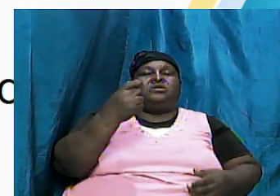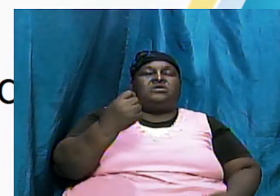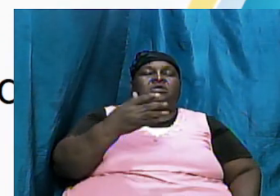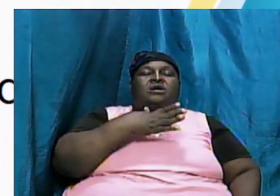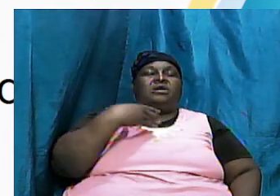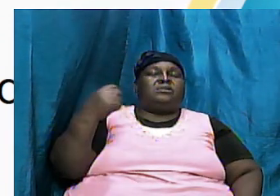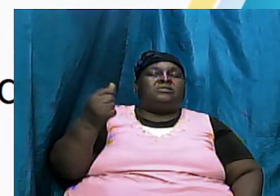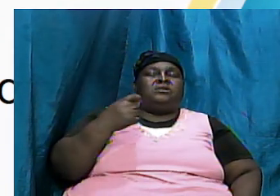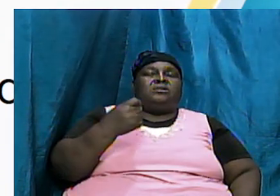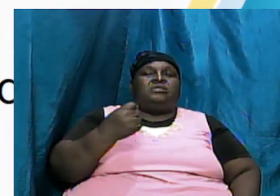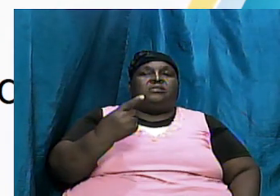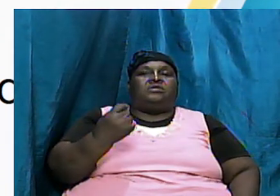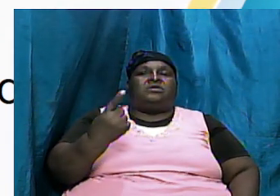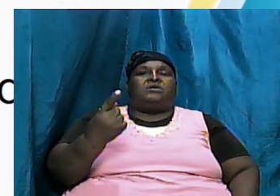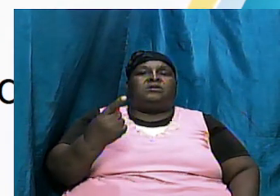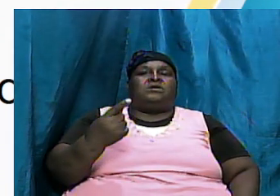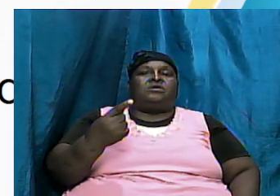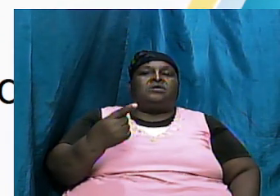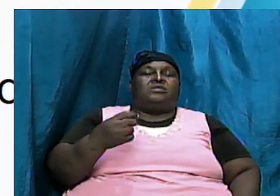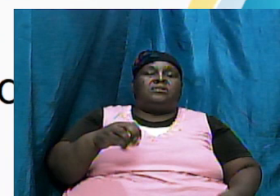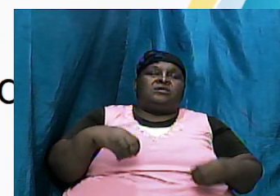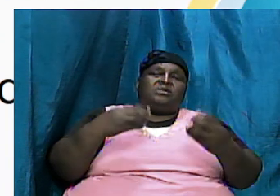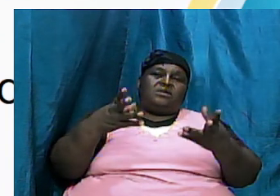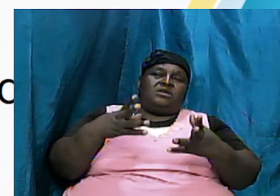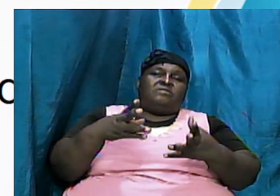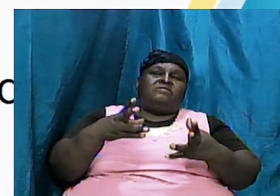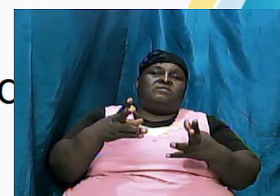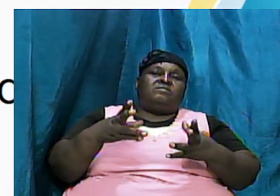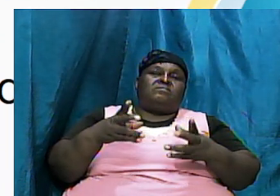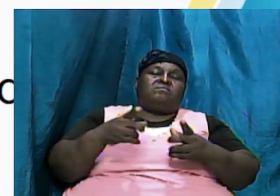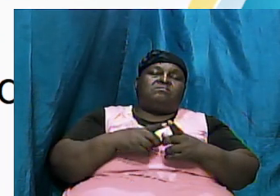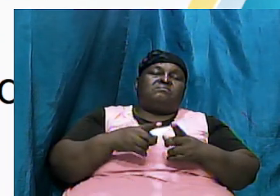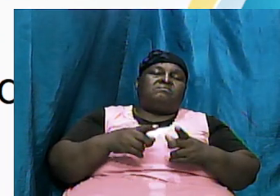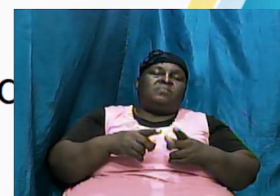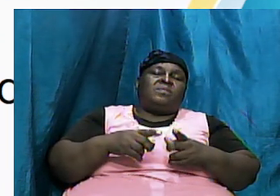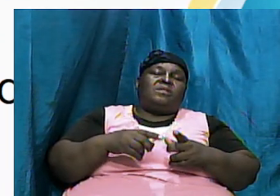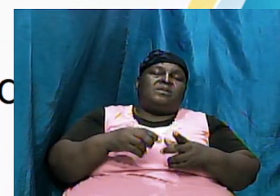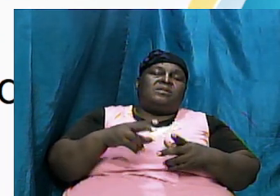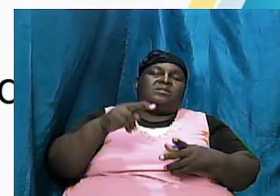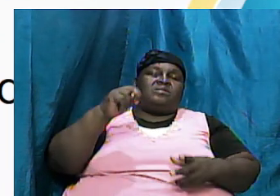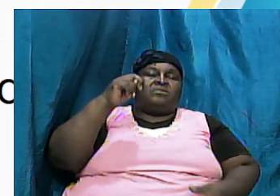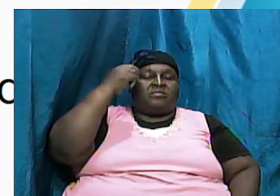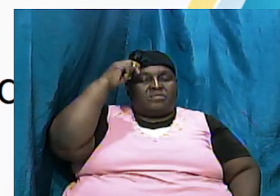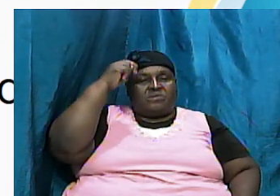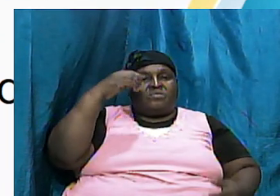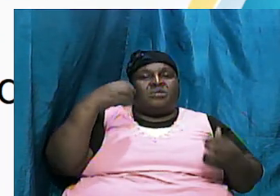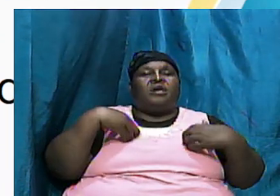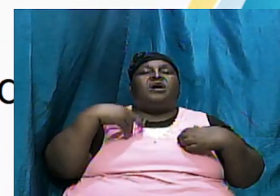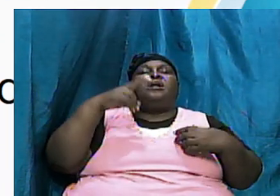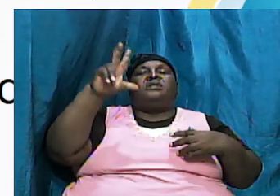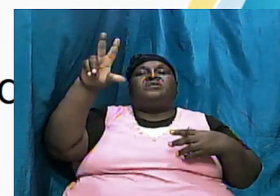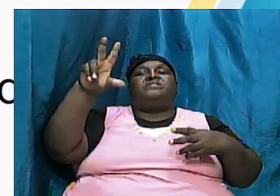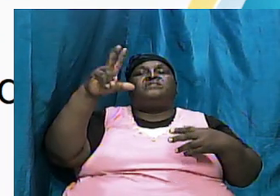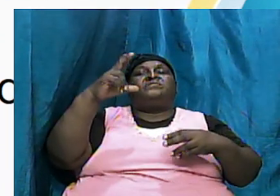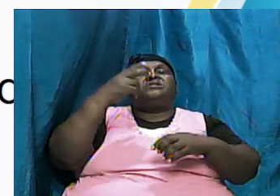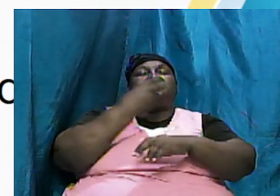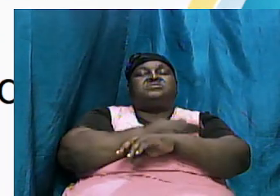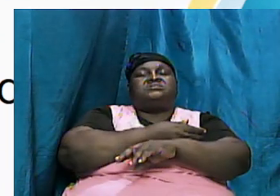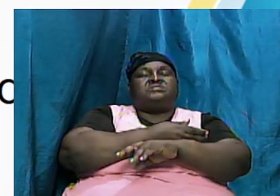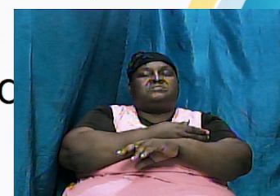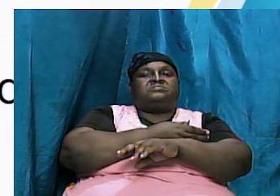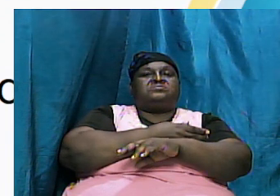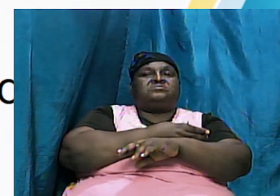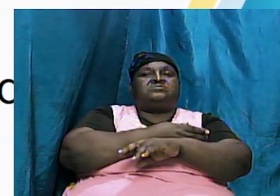a little breakdown of the dispersion of nations Noah had three sons as we all of us know